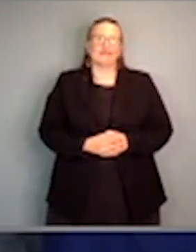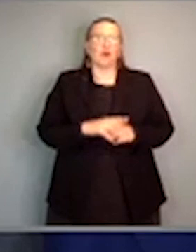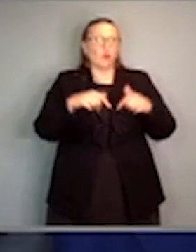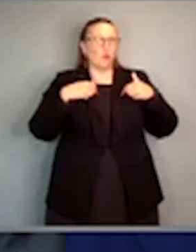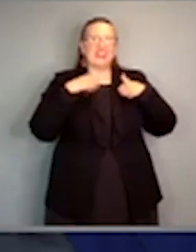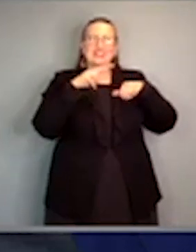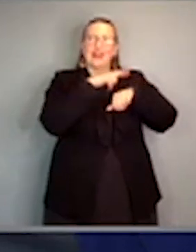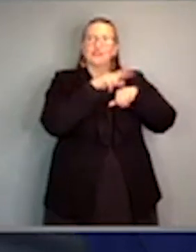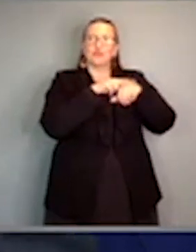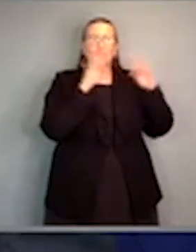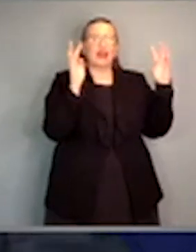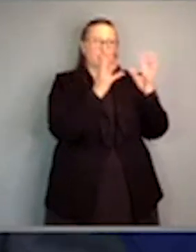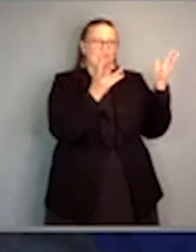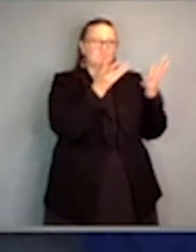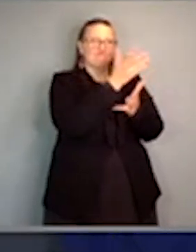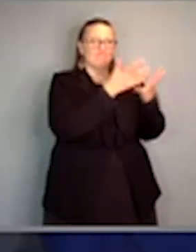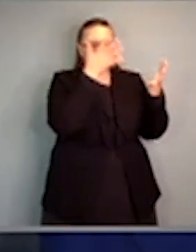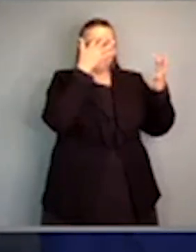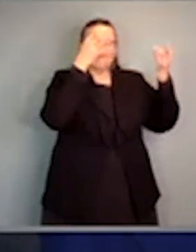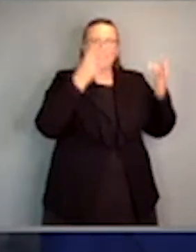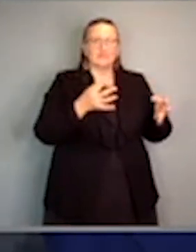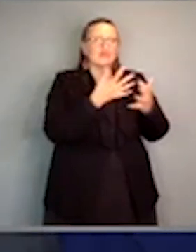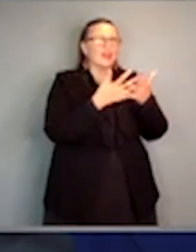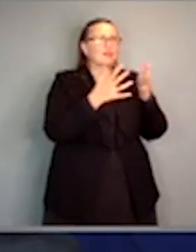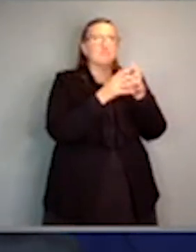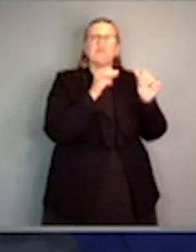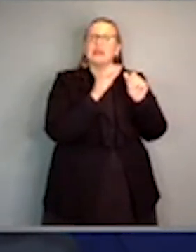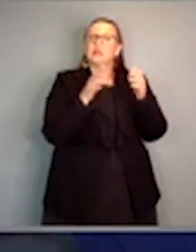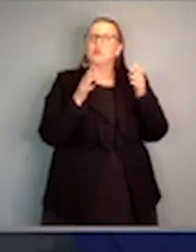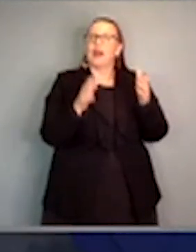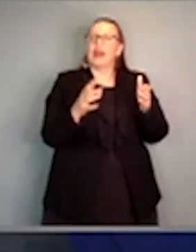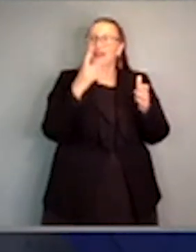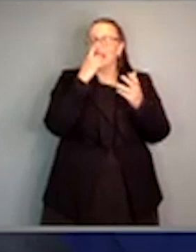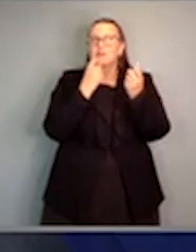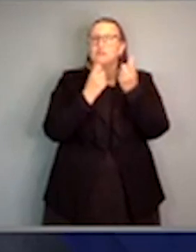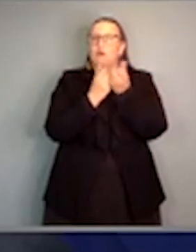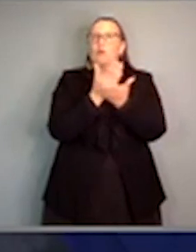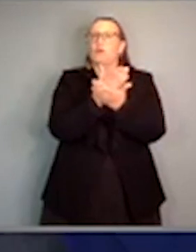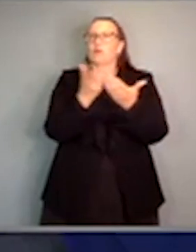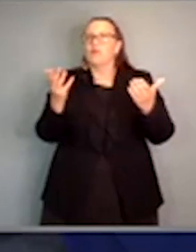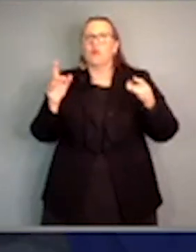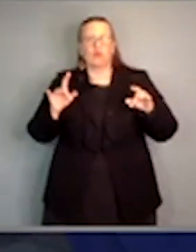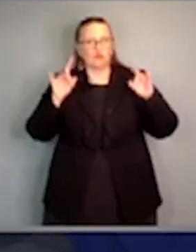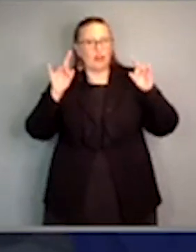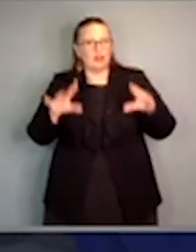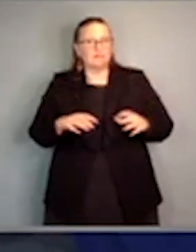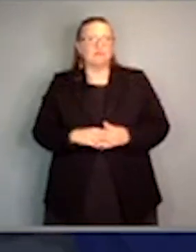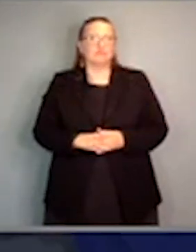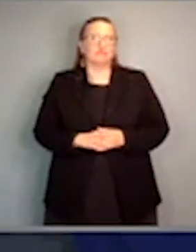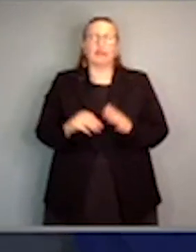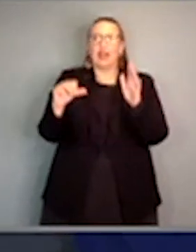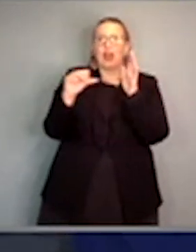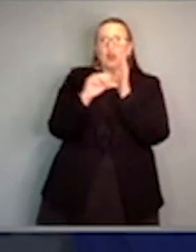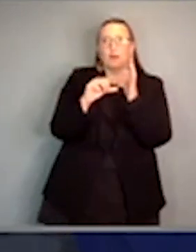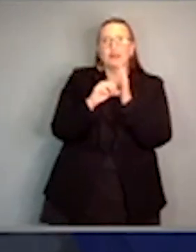strengthening our supports, whether they be economic, and continuing to support the efficacy of the lockdowns